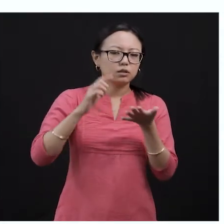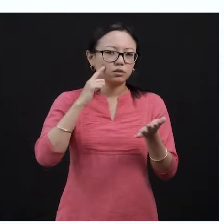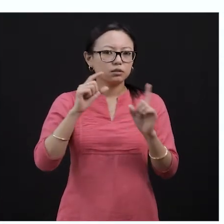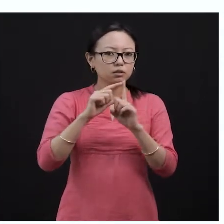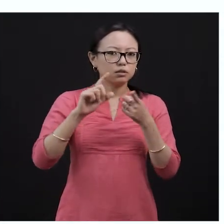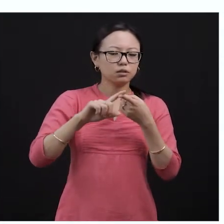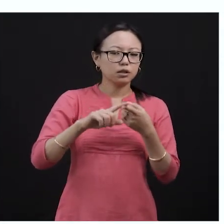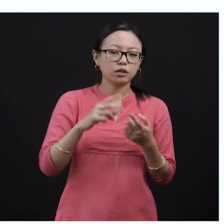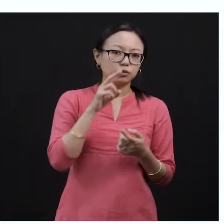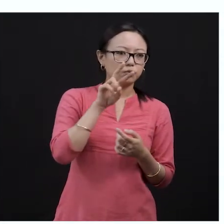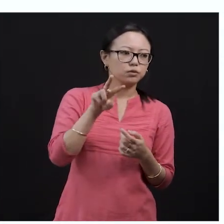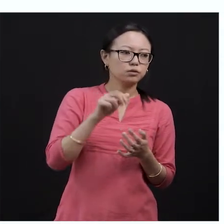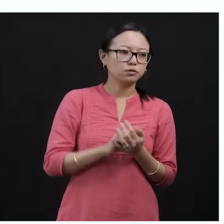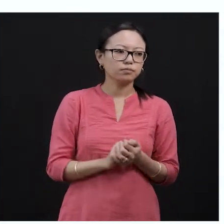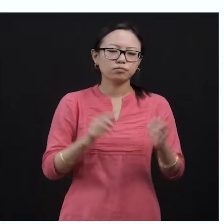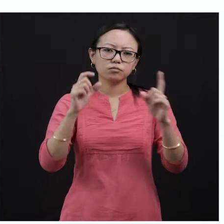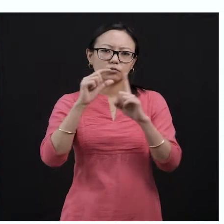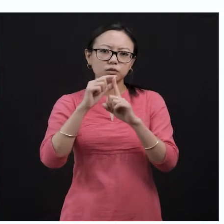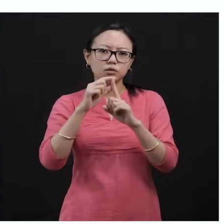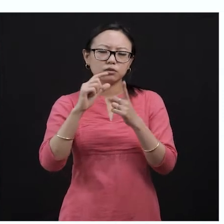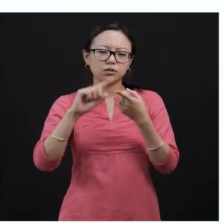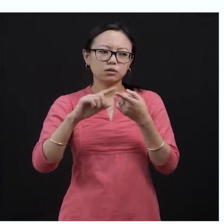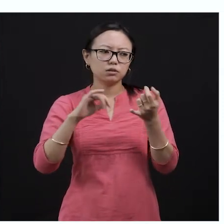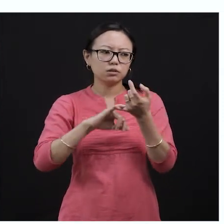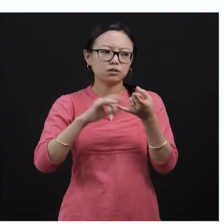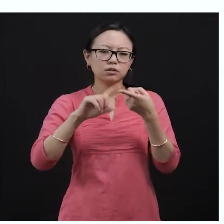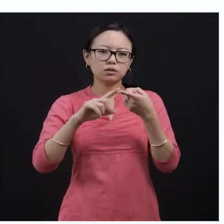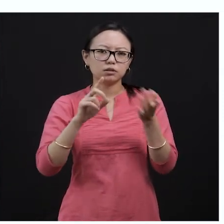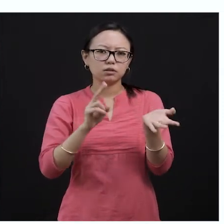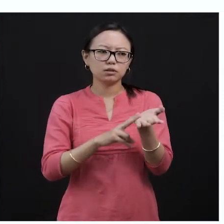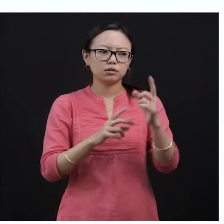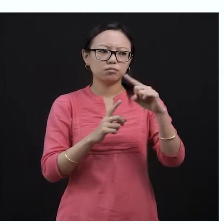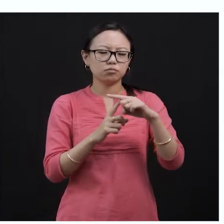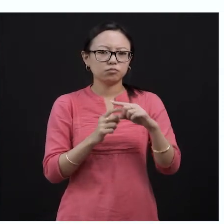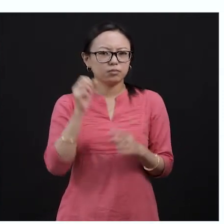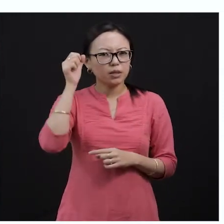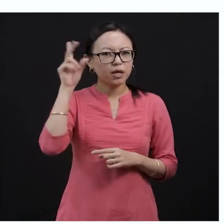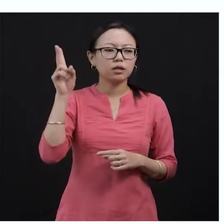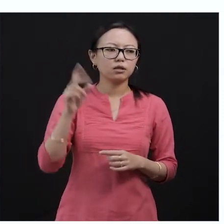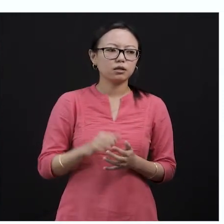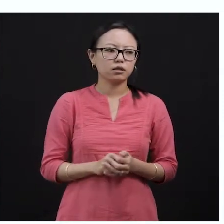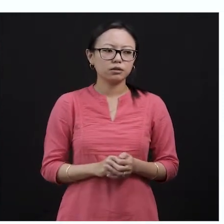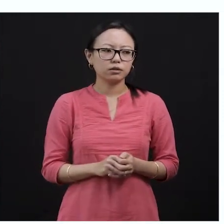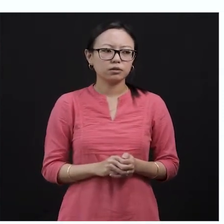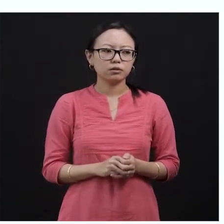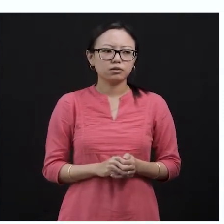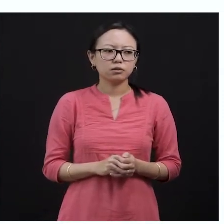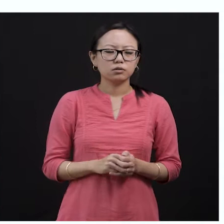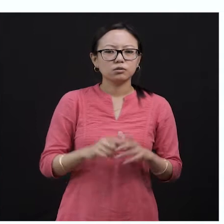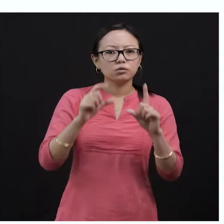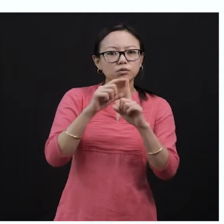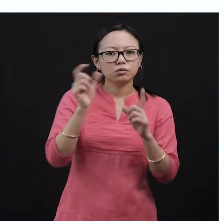dislike, feel angry about, dislike, or feel angry about during the fixed season,